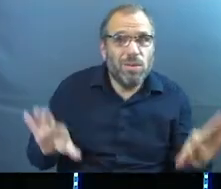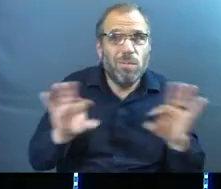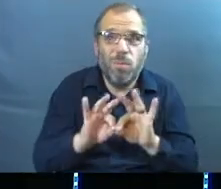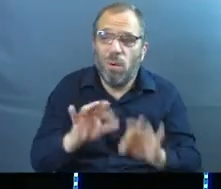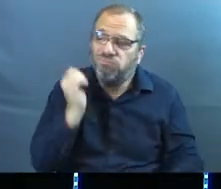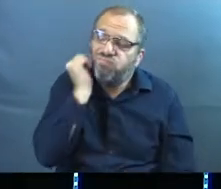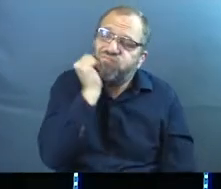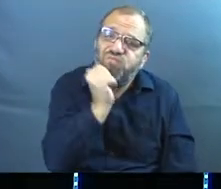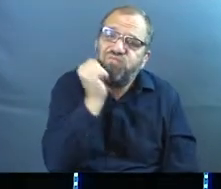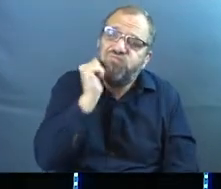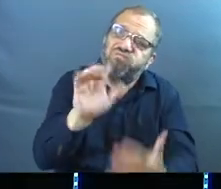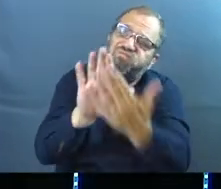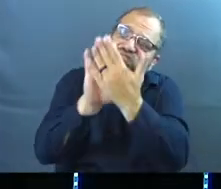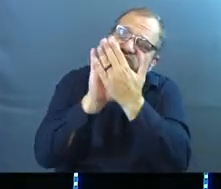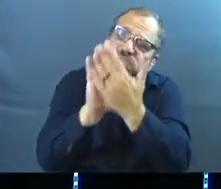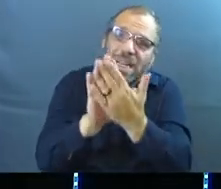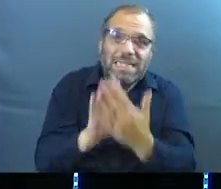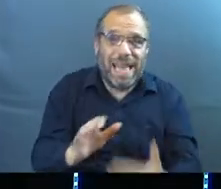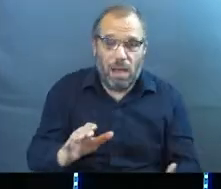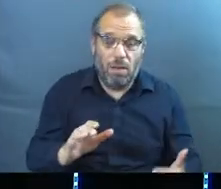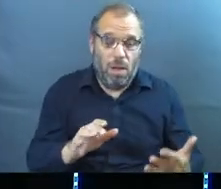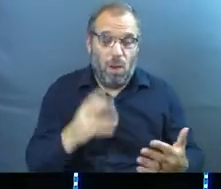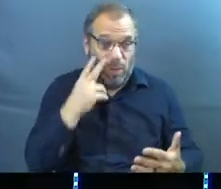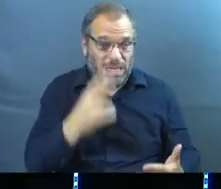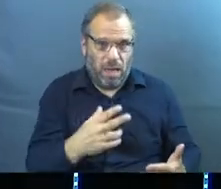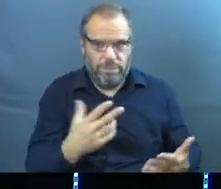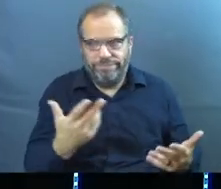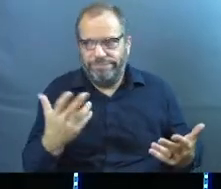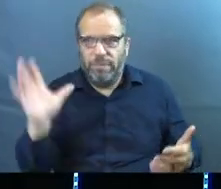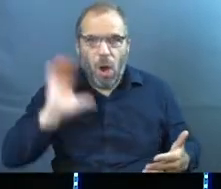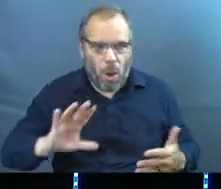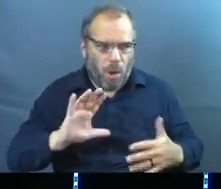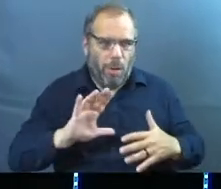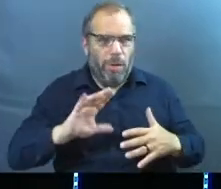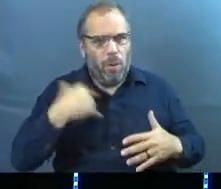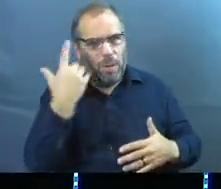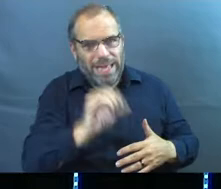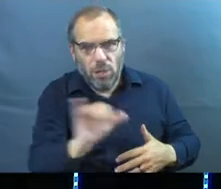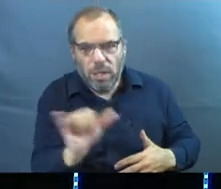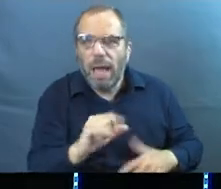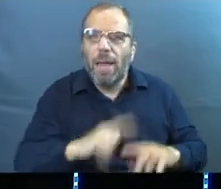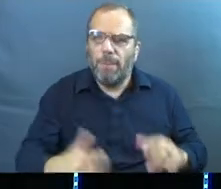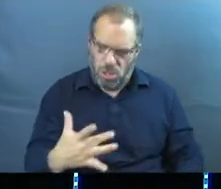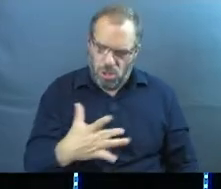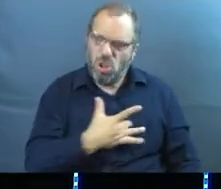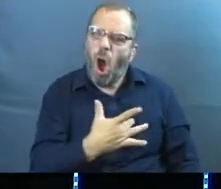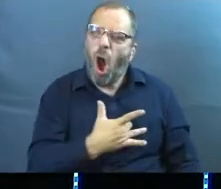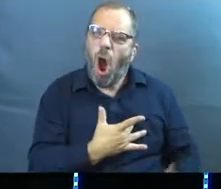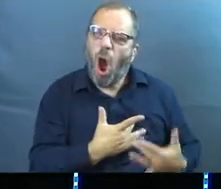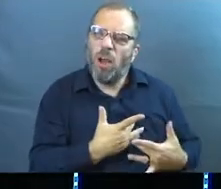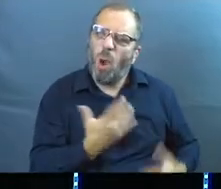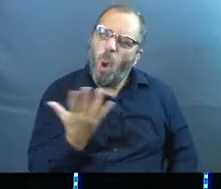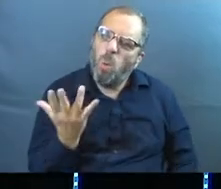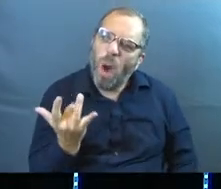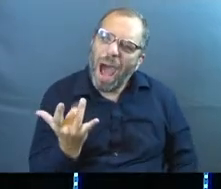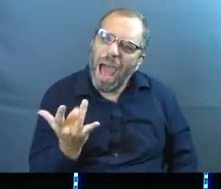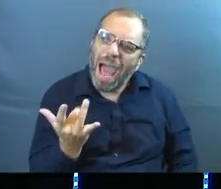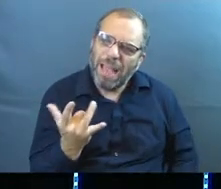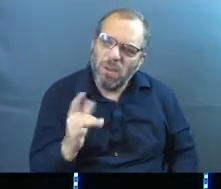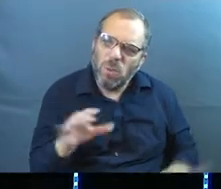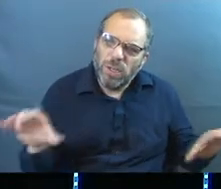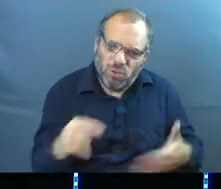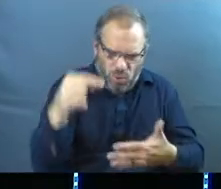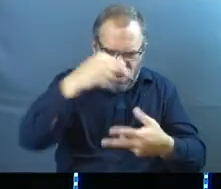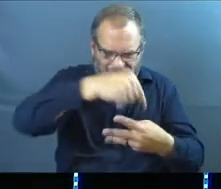to the daily walk. And this time we didn't just look at what they were or how they're supposed to look, but the heart behind them, right? The why behind what we